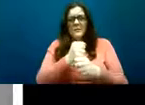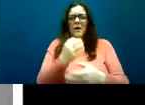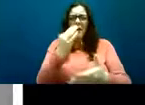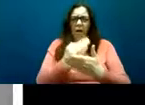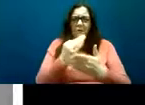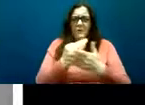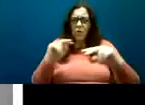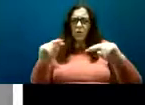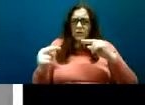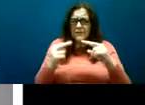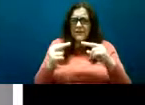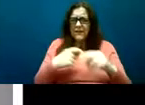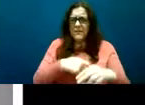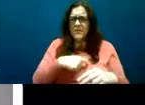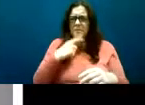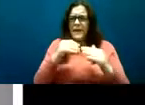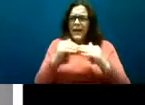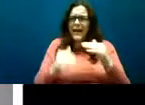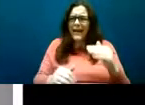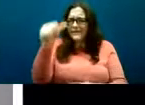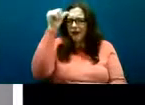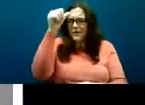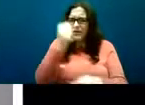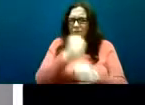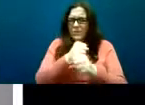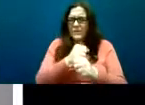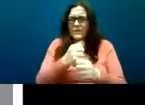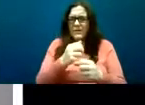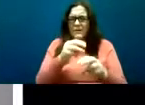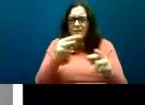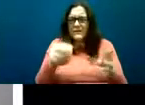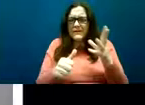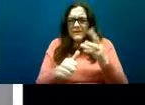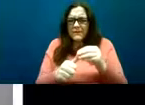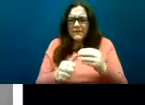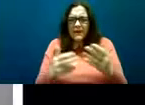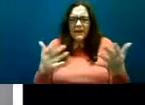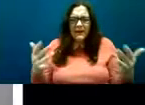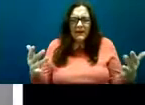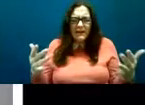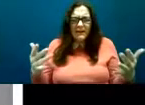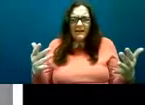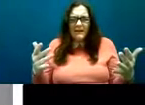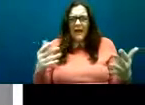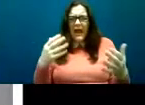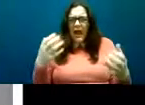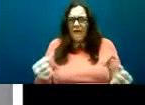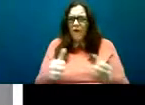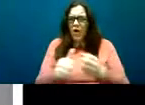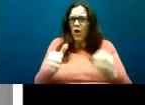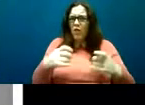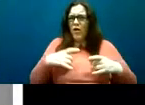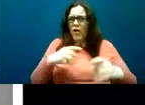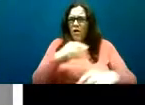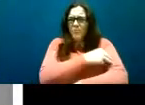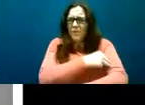regarding specific challenges and comorbidities amongst homeless people for example mental health issues trauma vulnerability